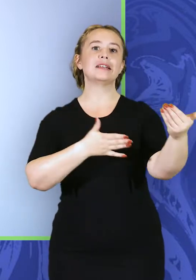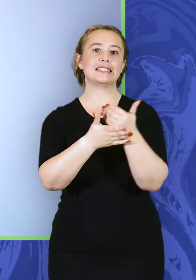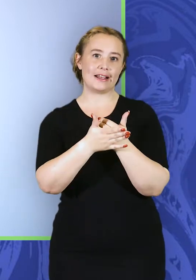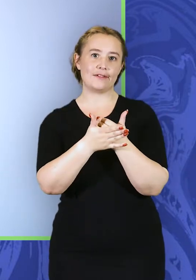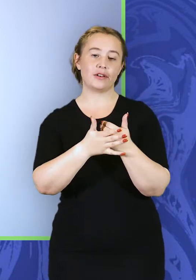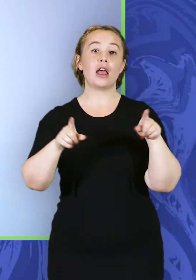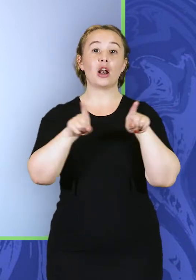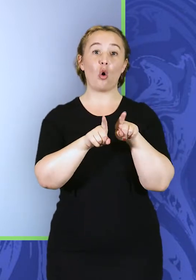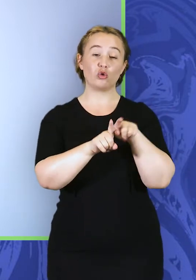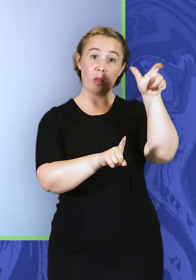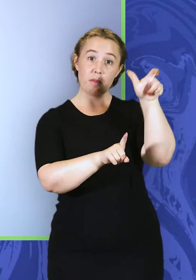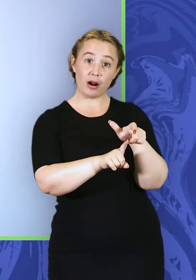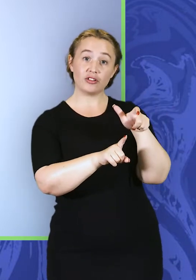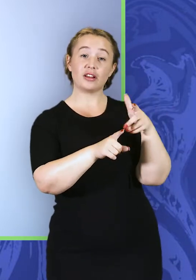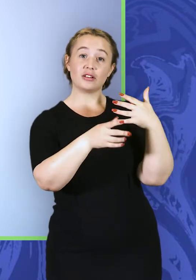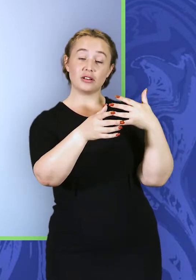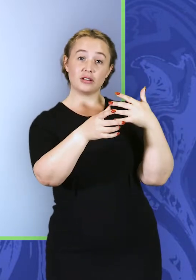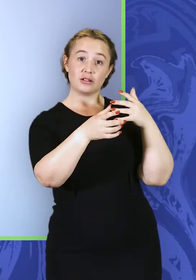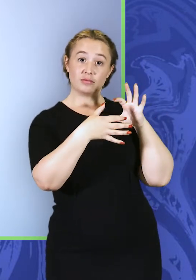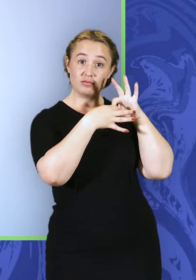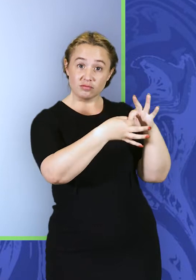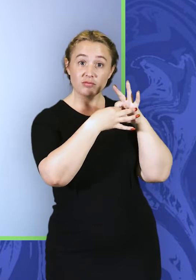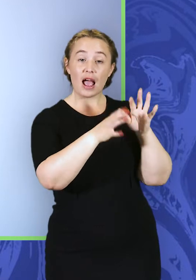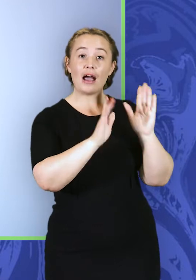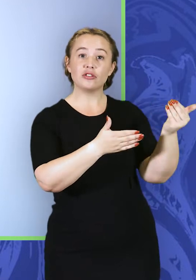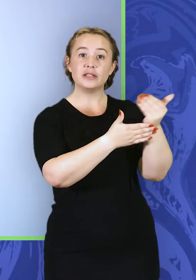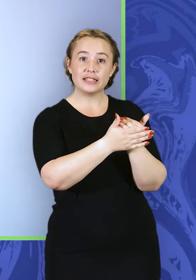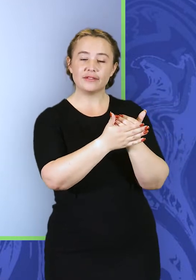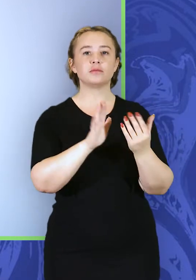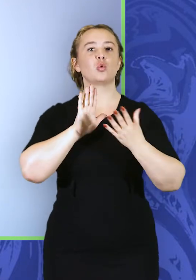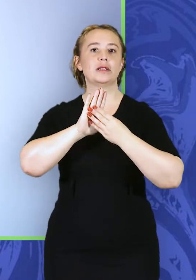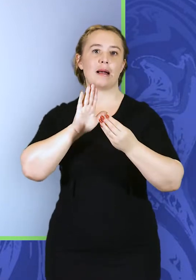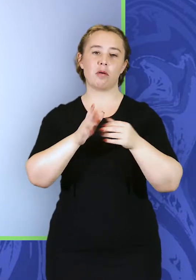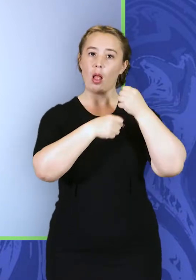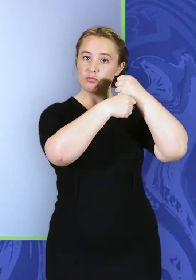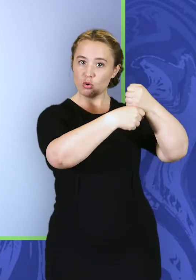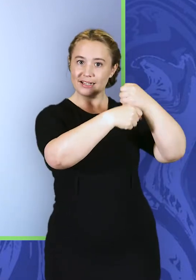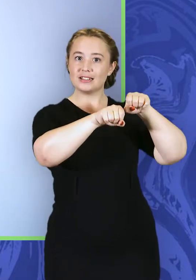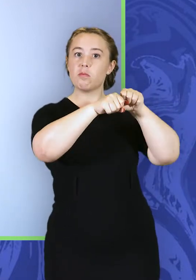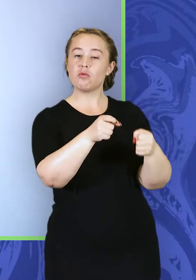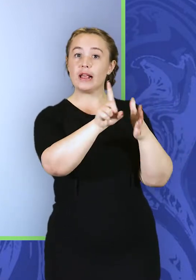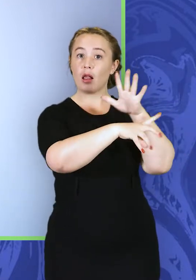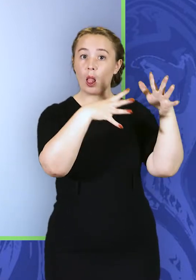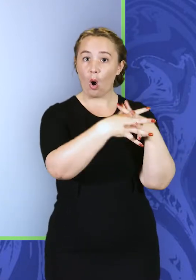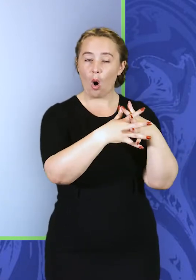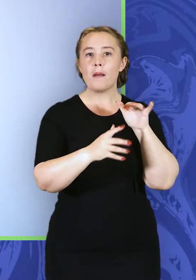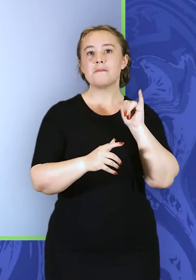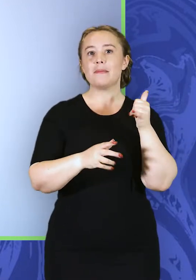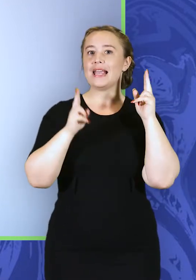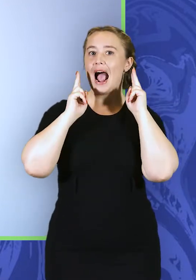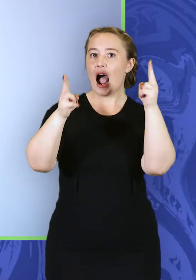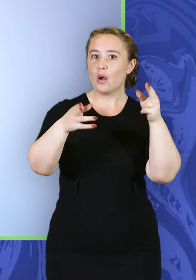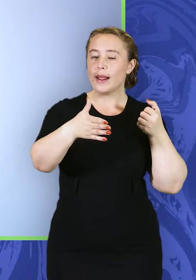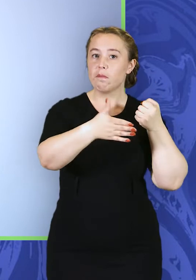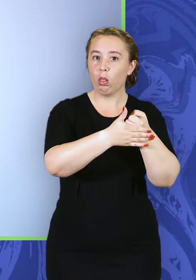ensuring wider public safety, as well as that of the individuals they're dealing with. For example, where protesters are breaking the